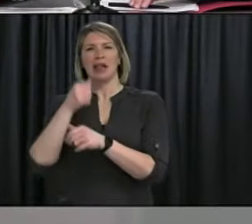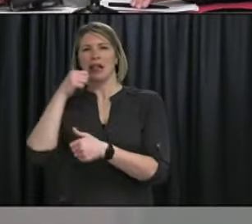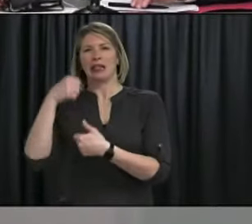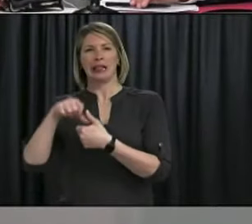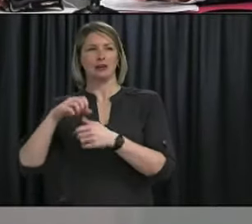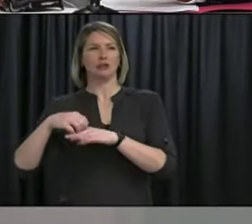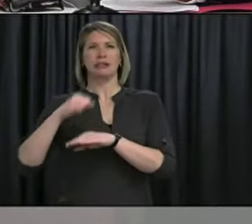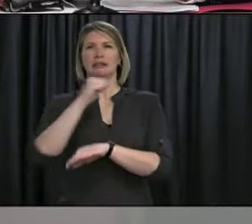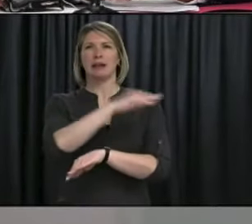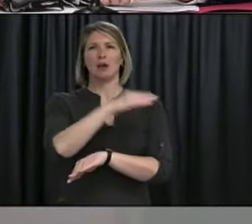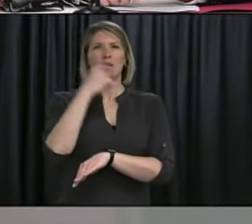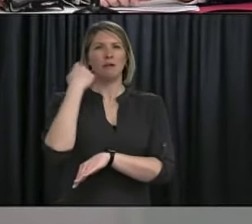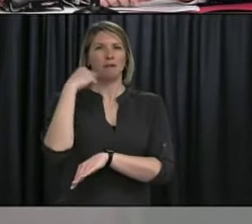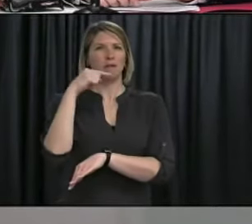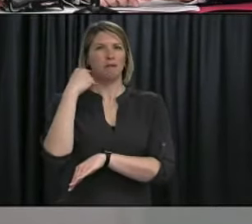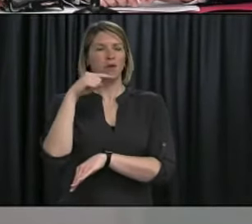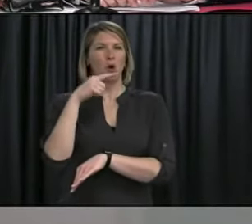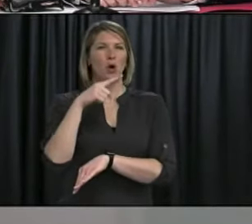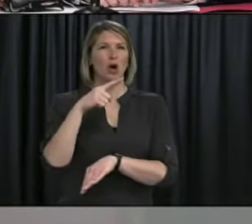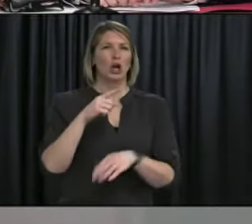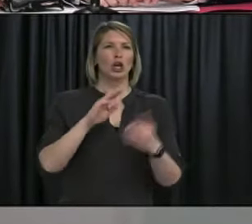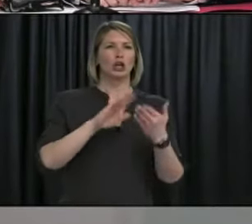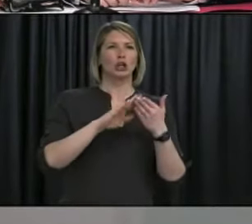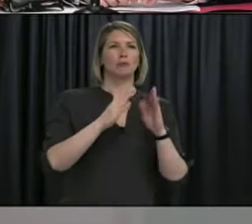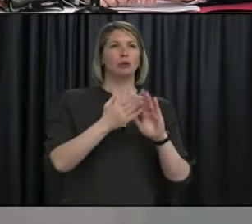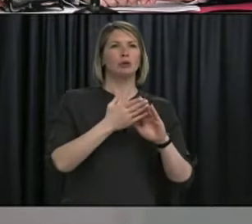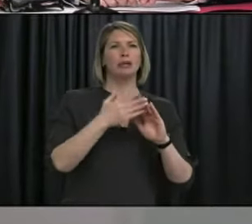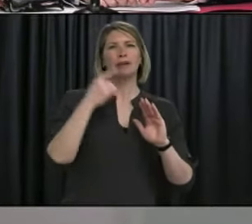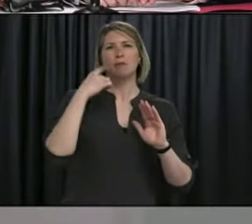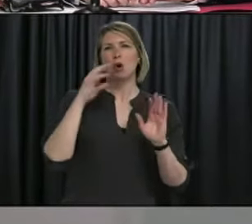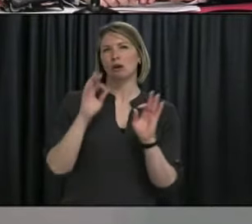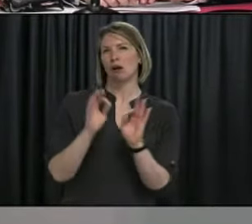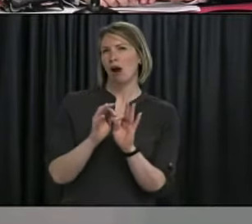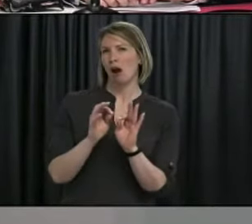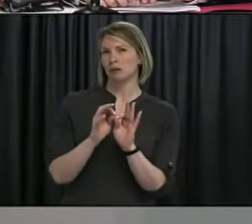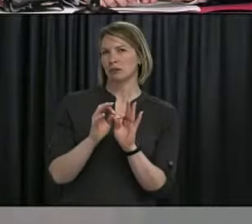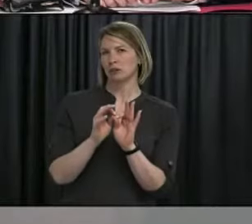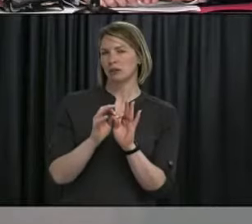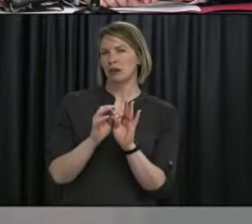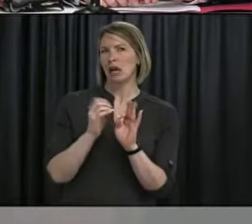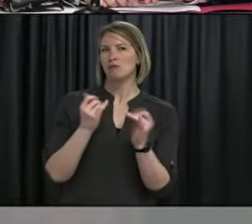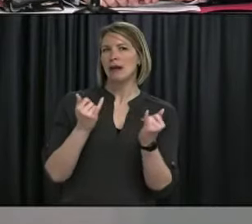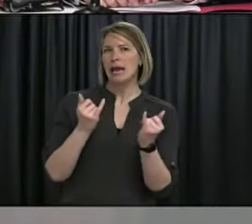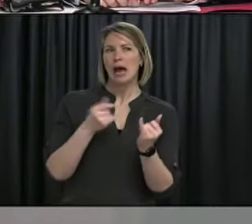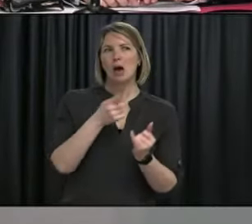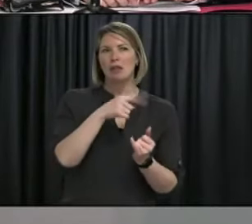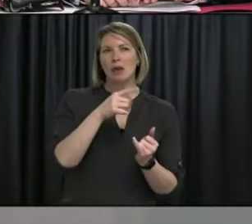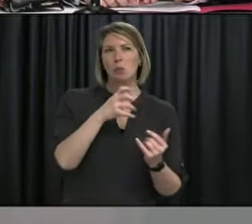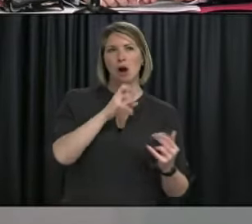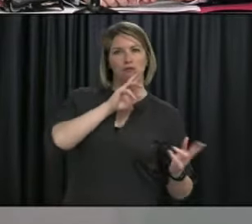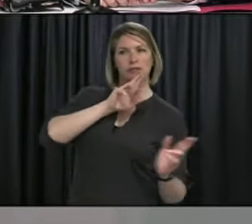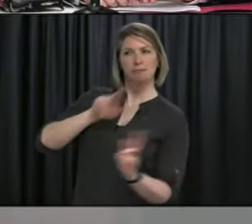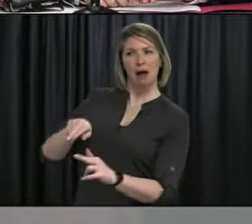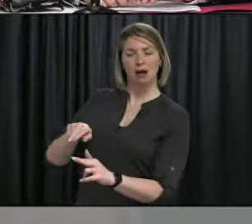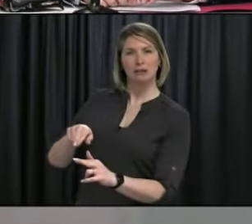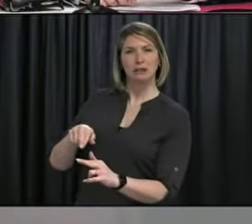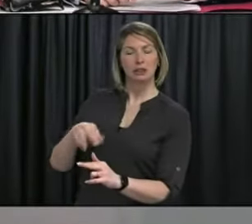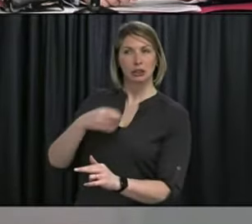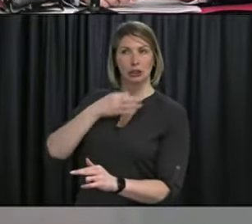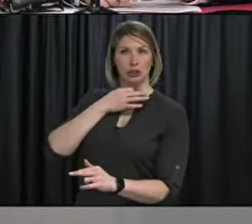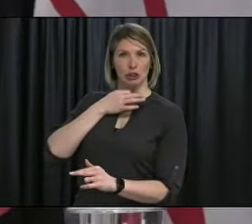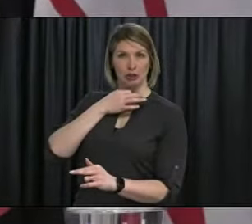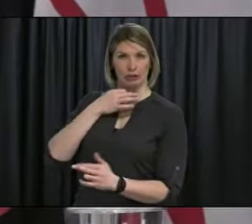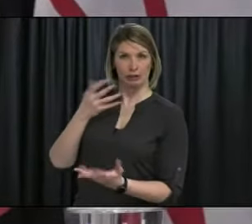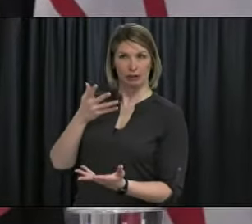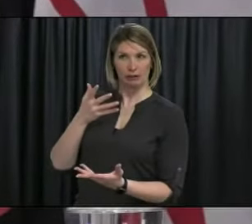Labrador. They say the province has made promises that they haven't seen any movement on yet. Looking for your response on this. Uh,